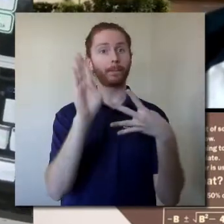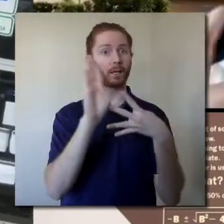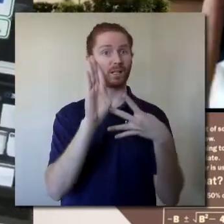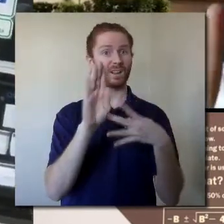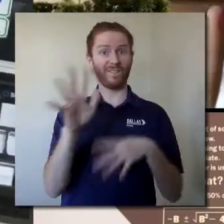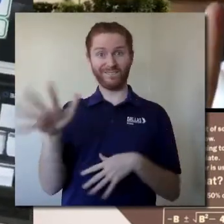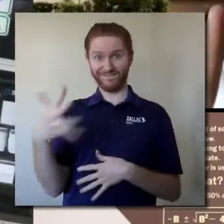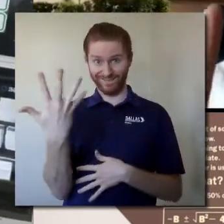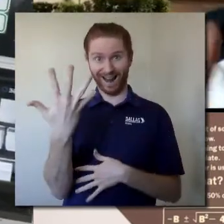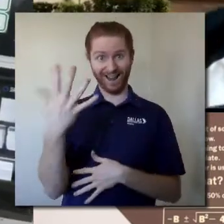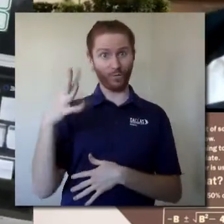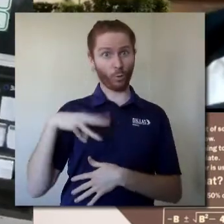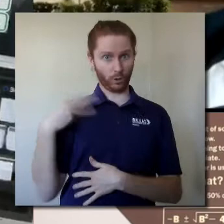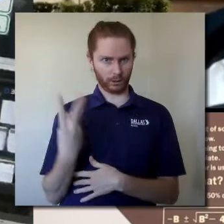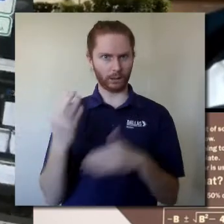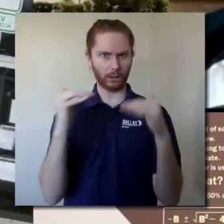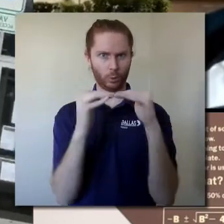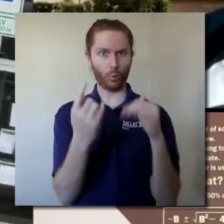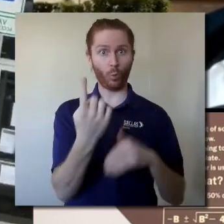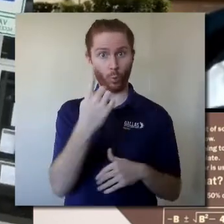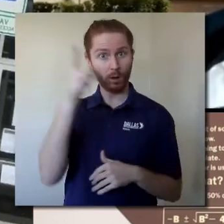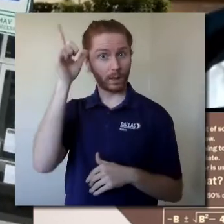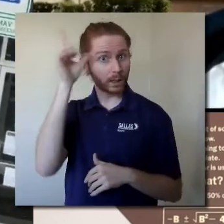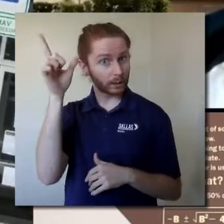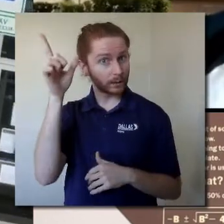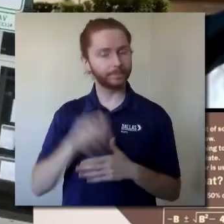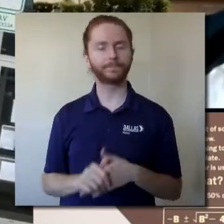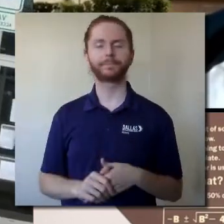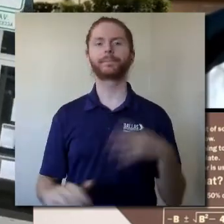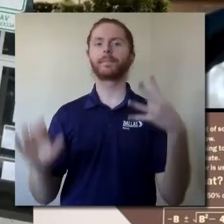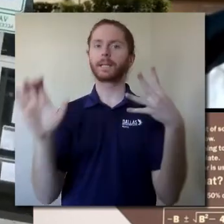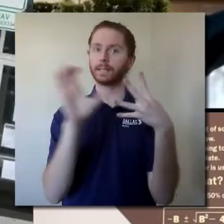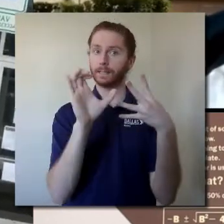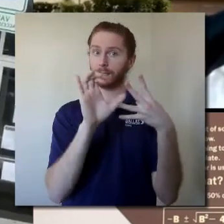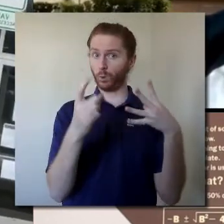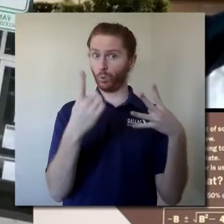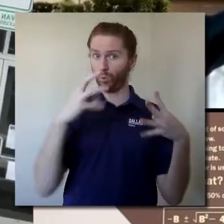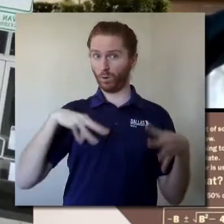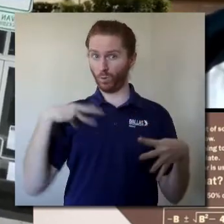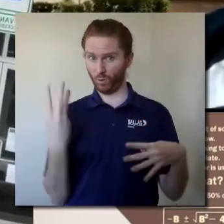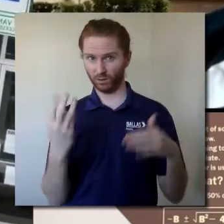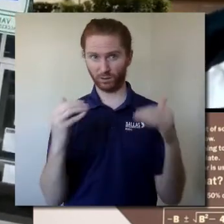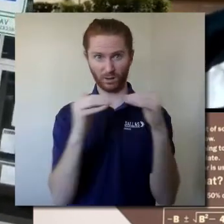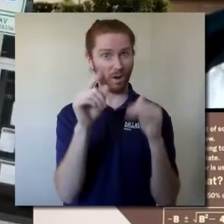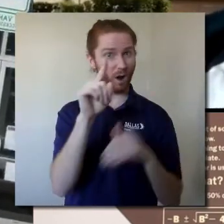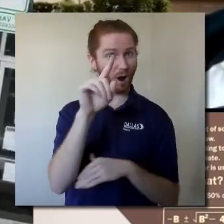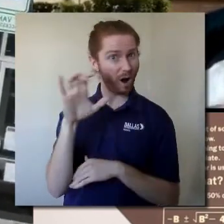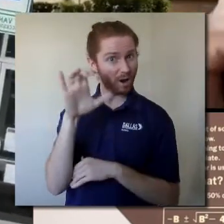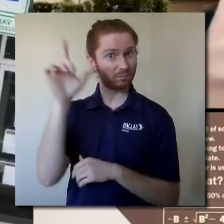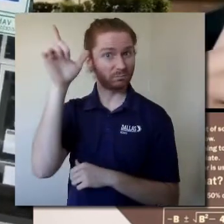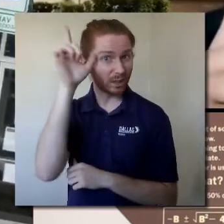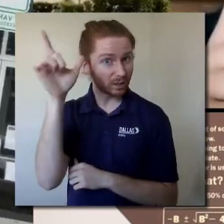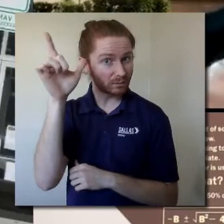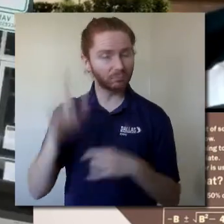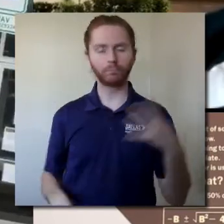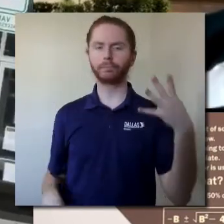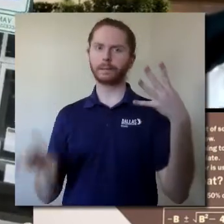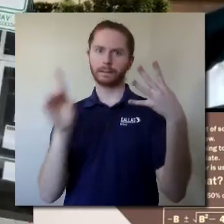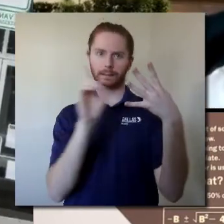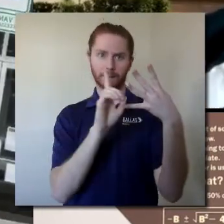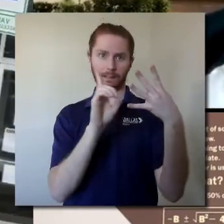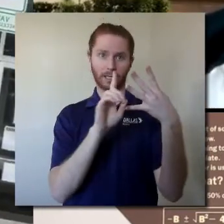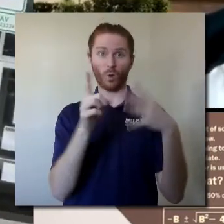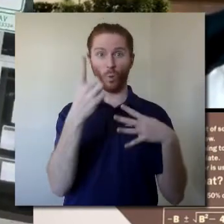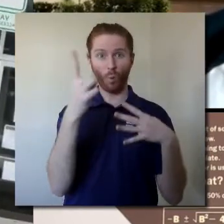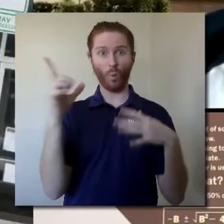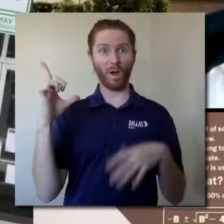equal one Lincoln. C, one Washington equals 100 Lincolns. D, one Lincoln equals